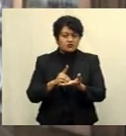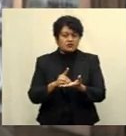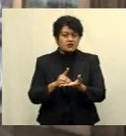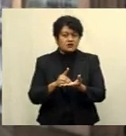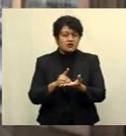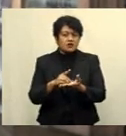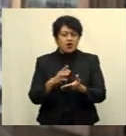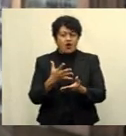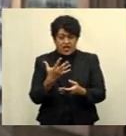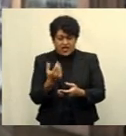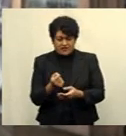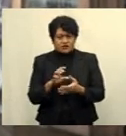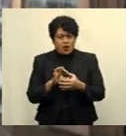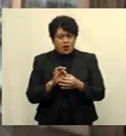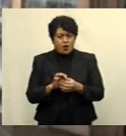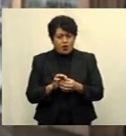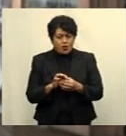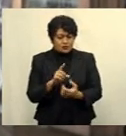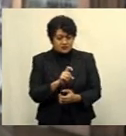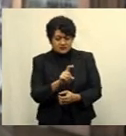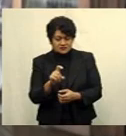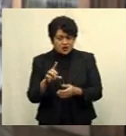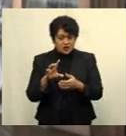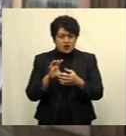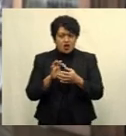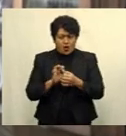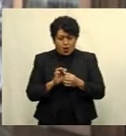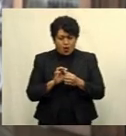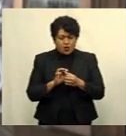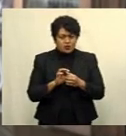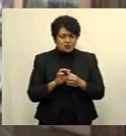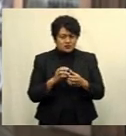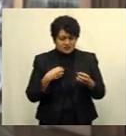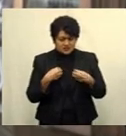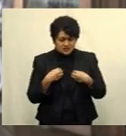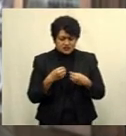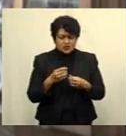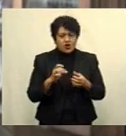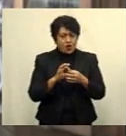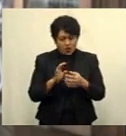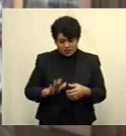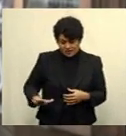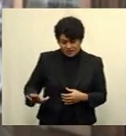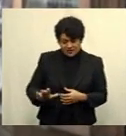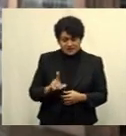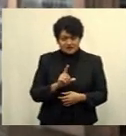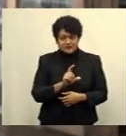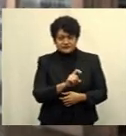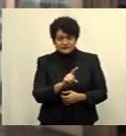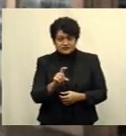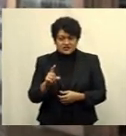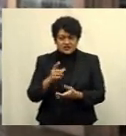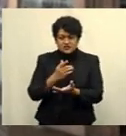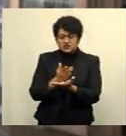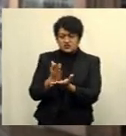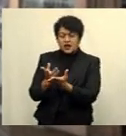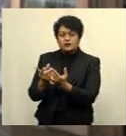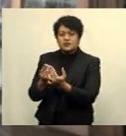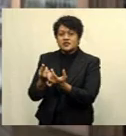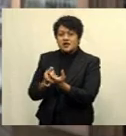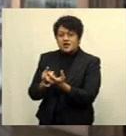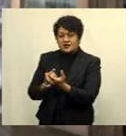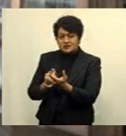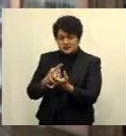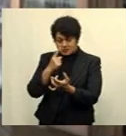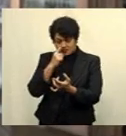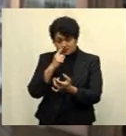machine and spray their own areas and then share it with other people, and it would be